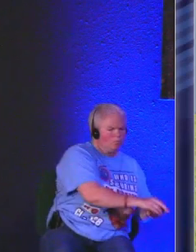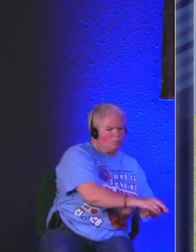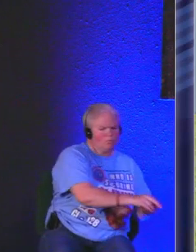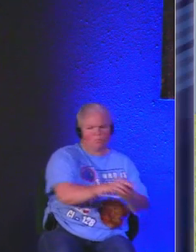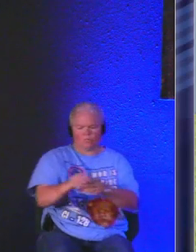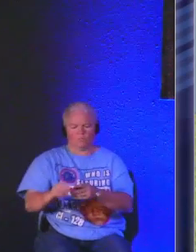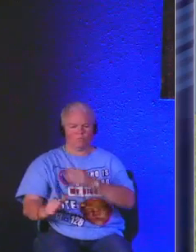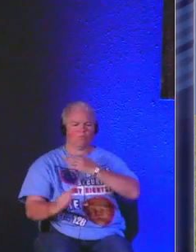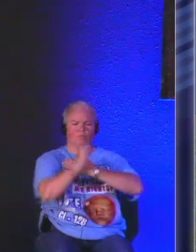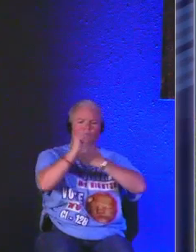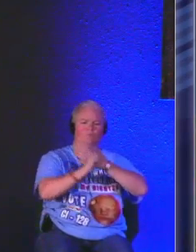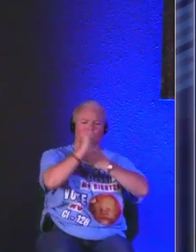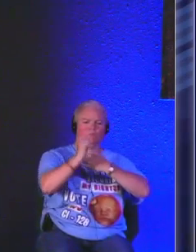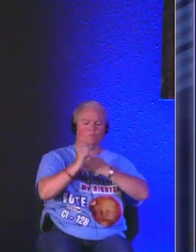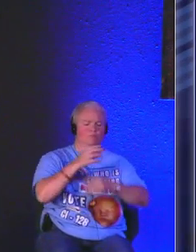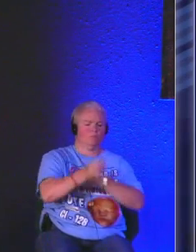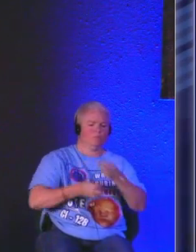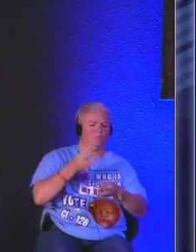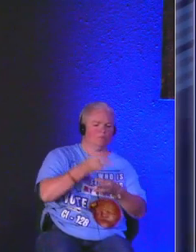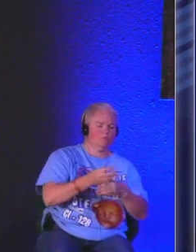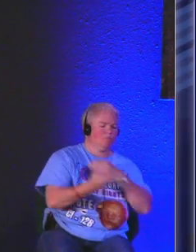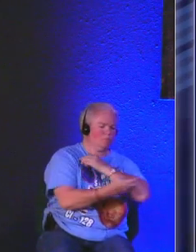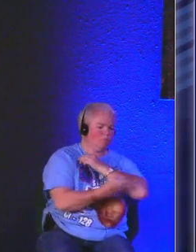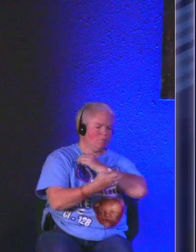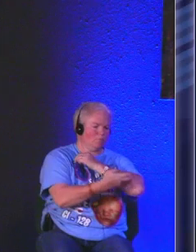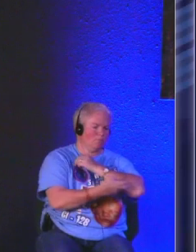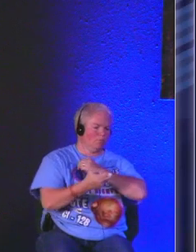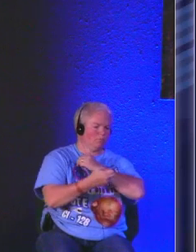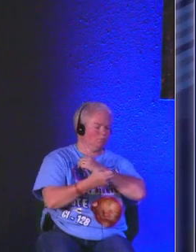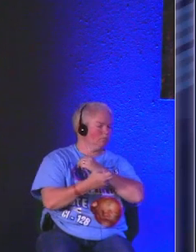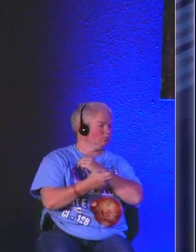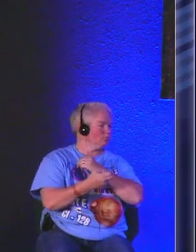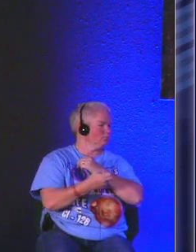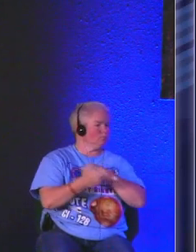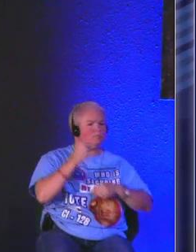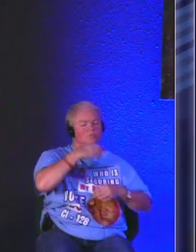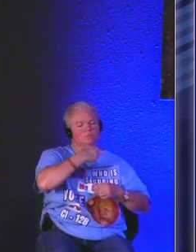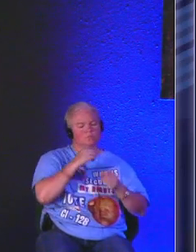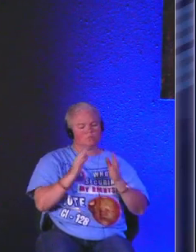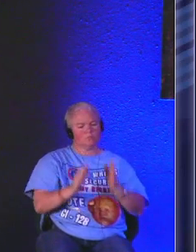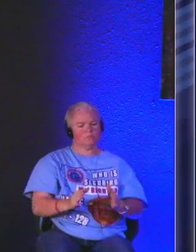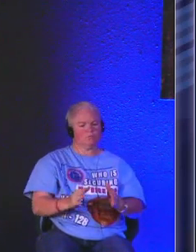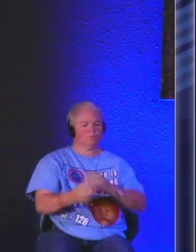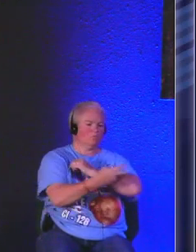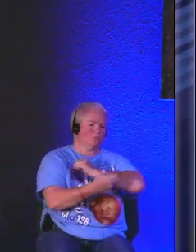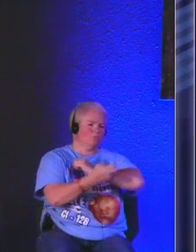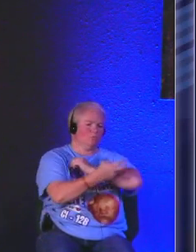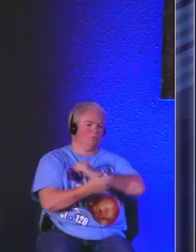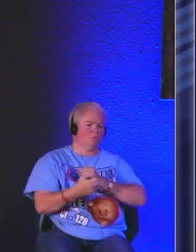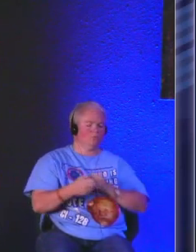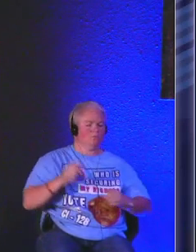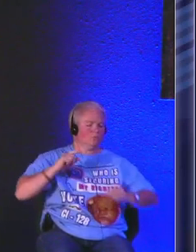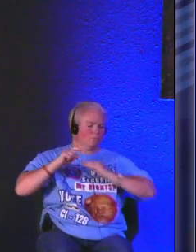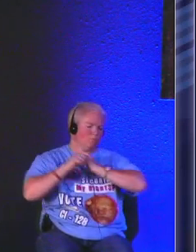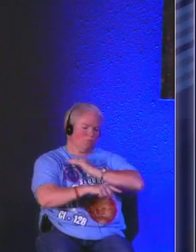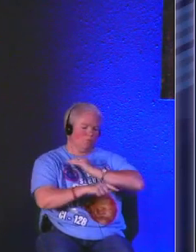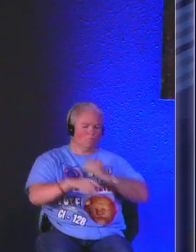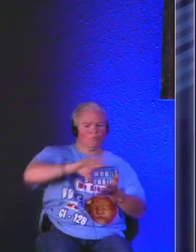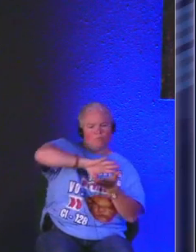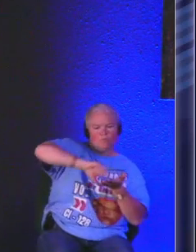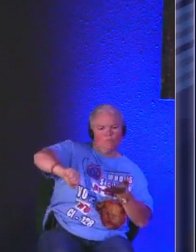wretched and dangerous world where the thief comes only to steal to kill and to destroy